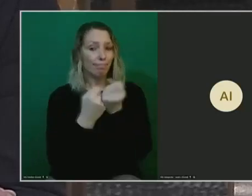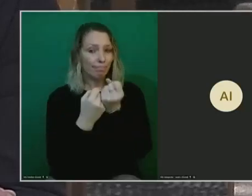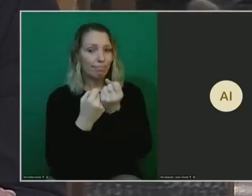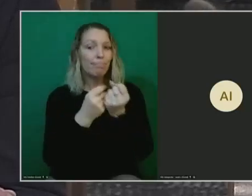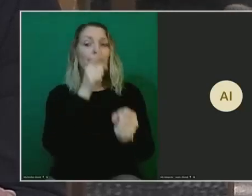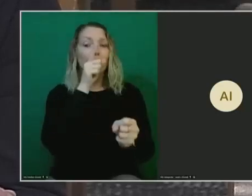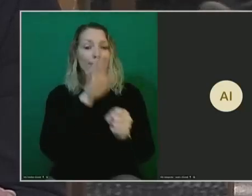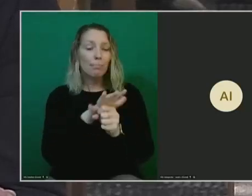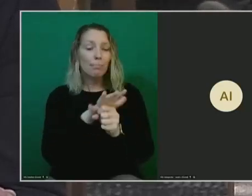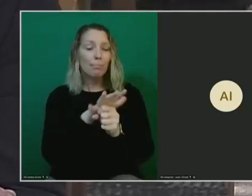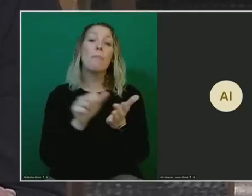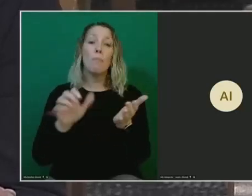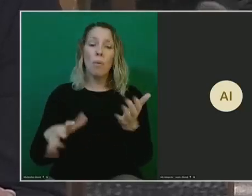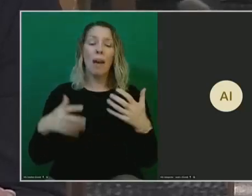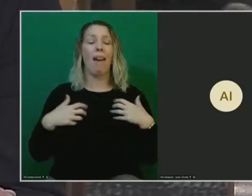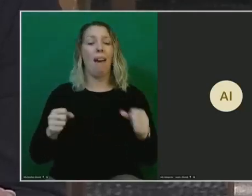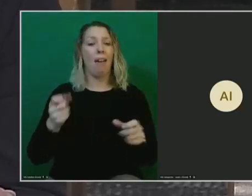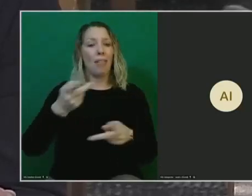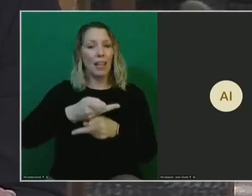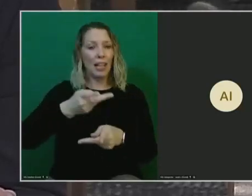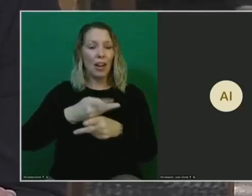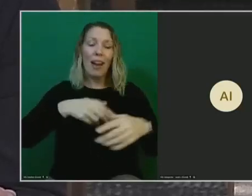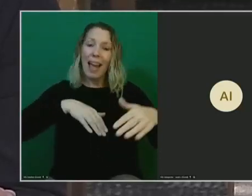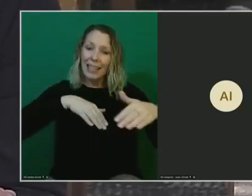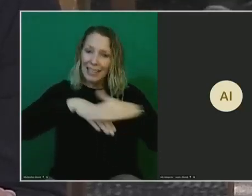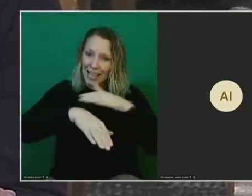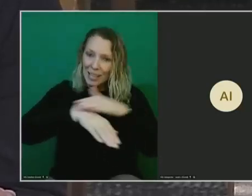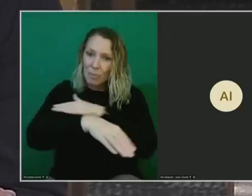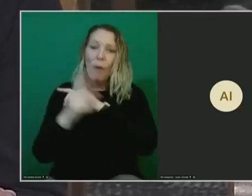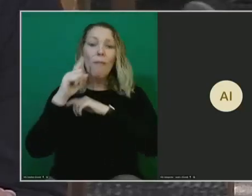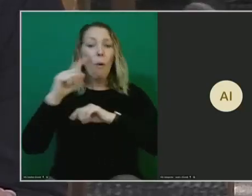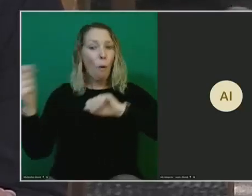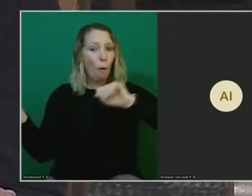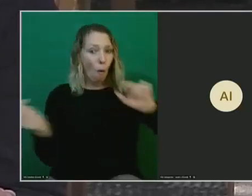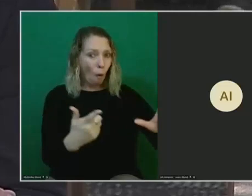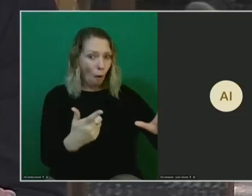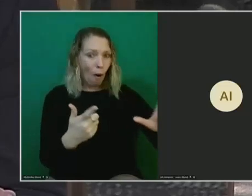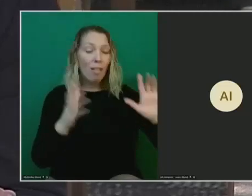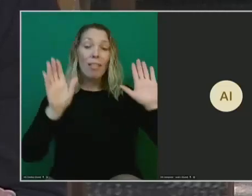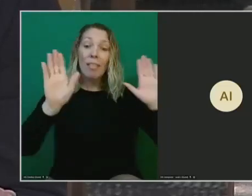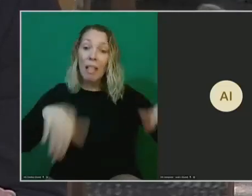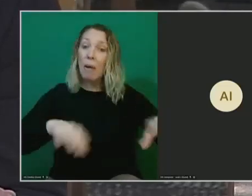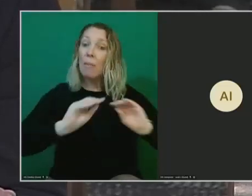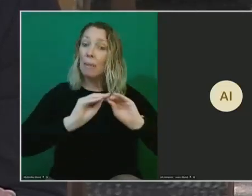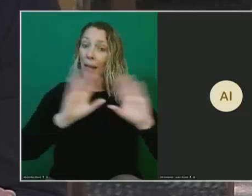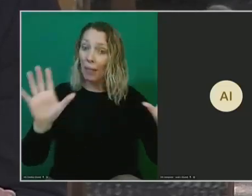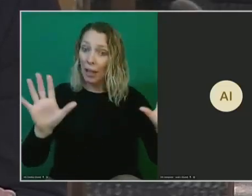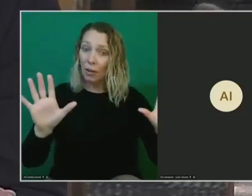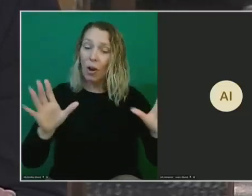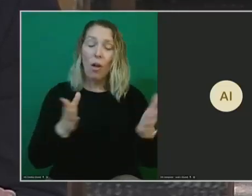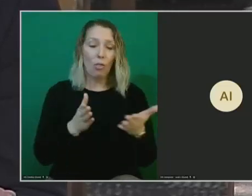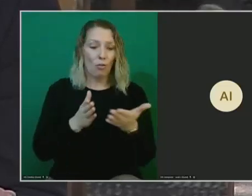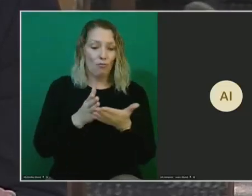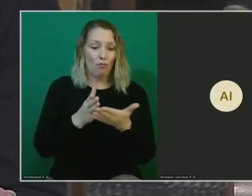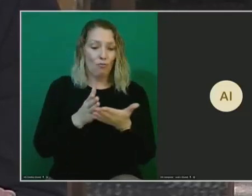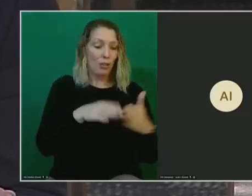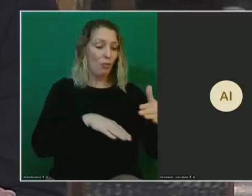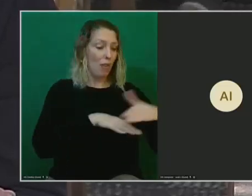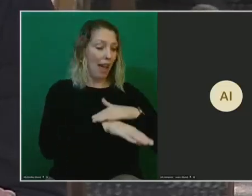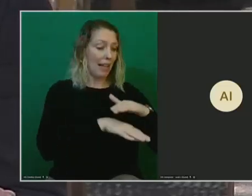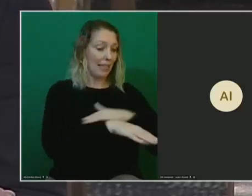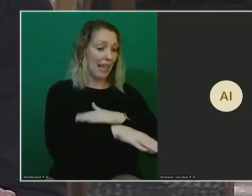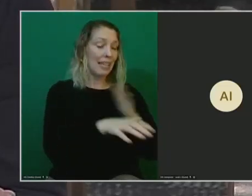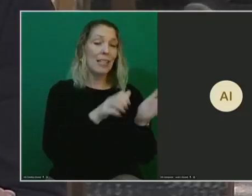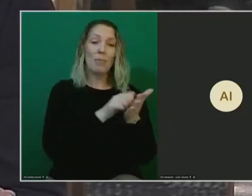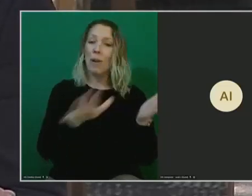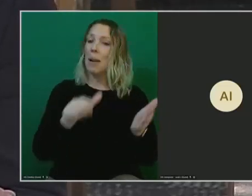and other health care accessible to all. But I want to be clear, the right to access an abortion does not